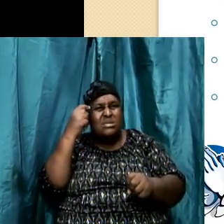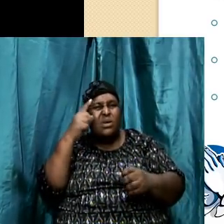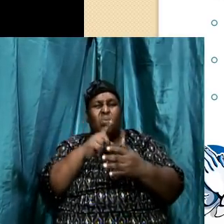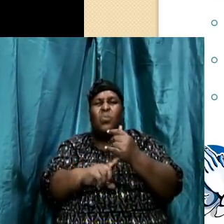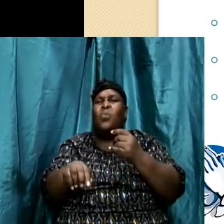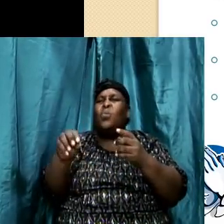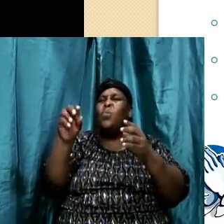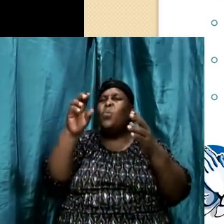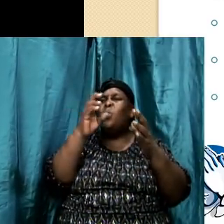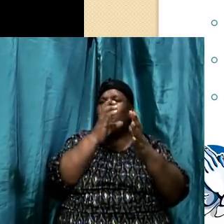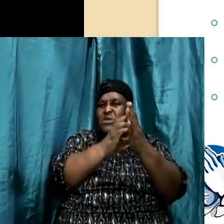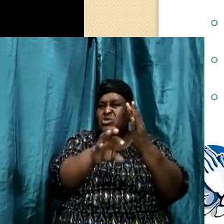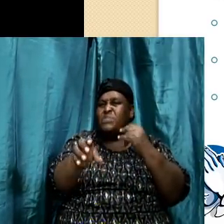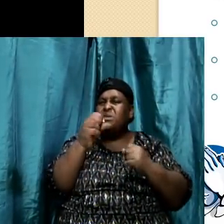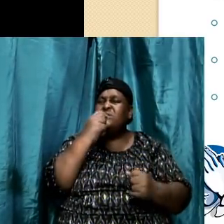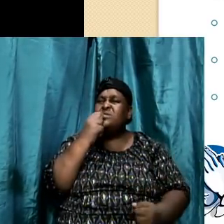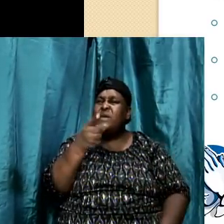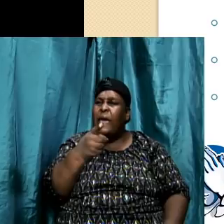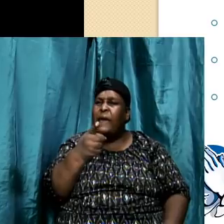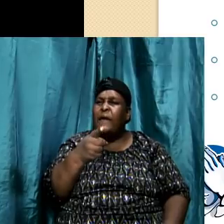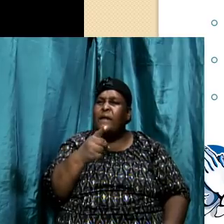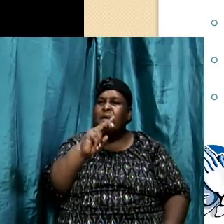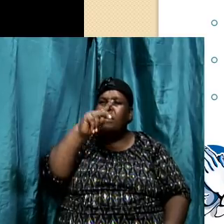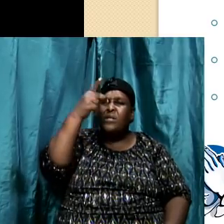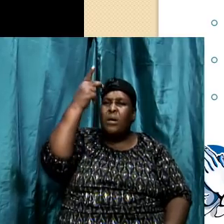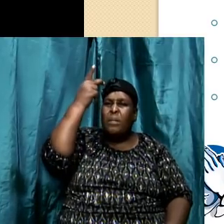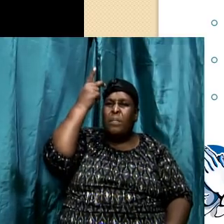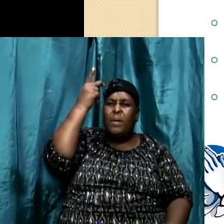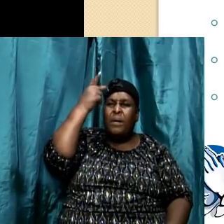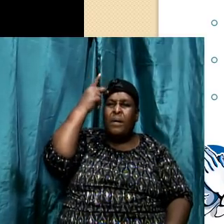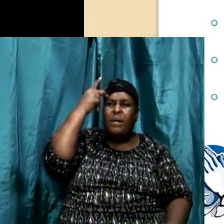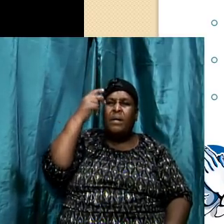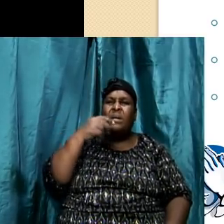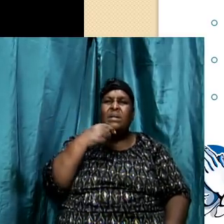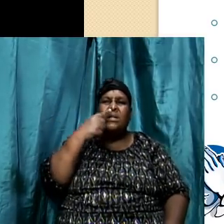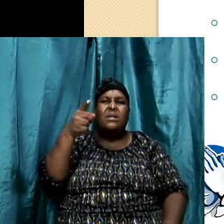Paul tells of a man who was caught up in the earth, the third heavens.